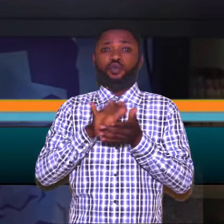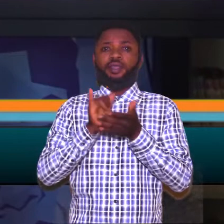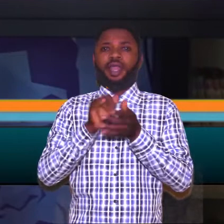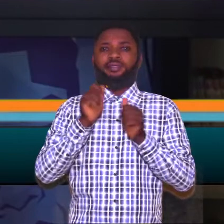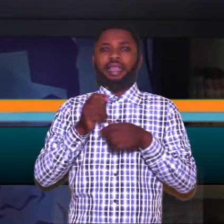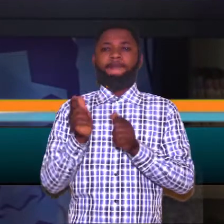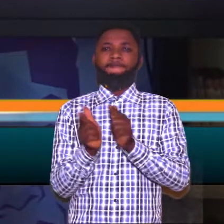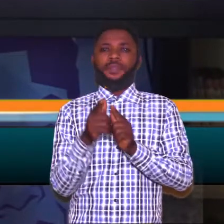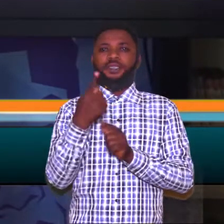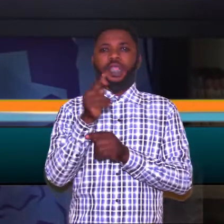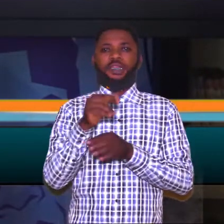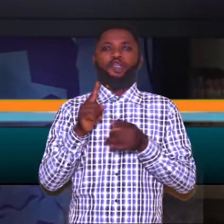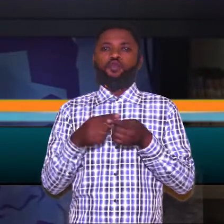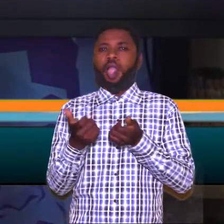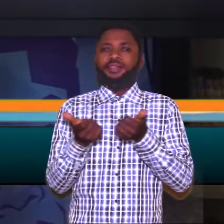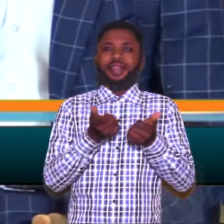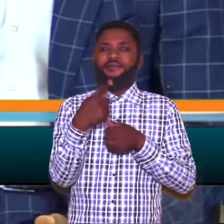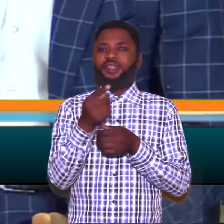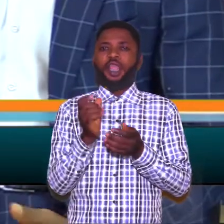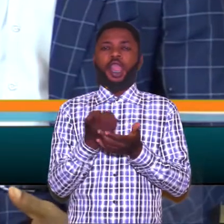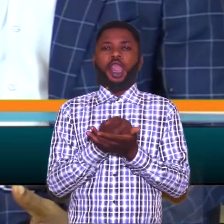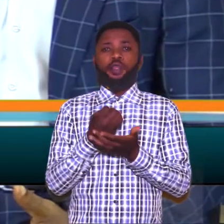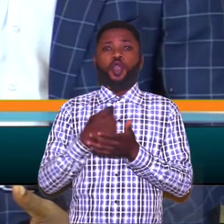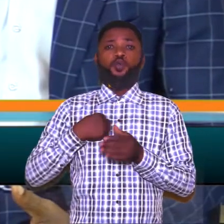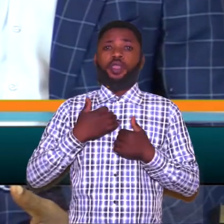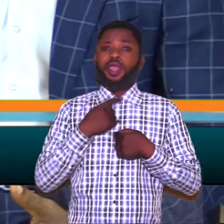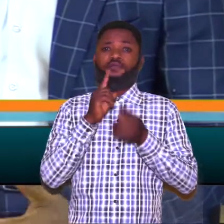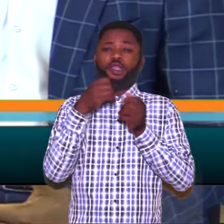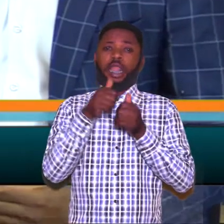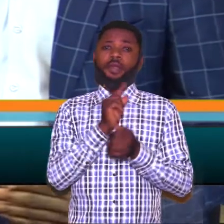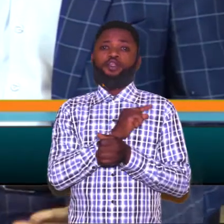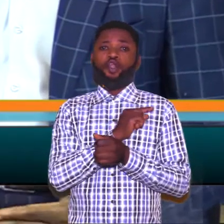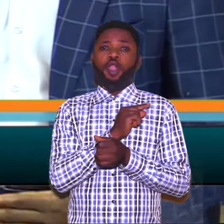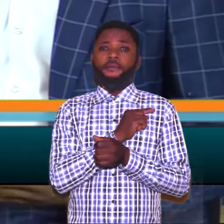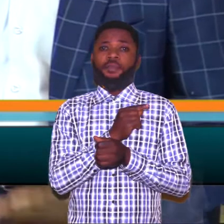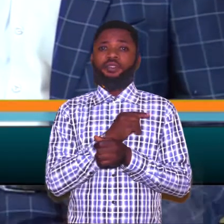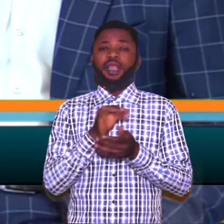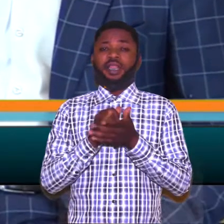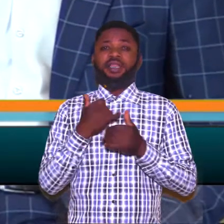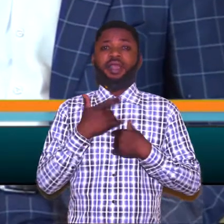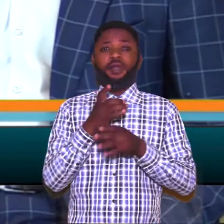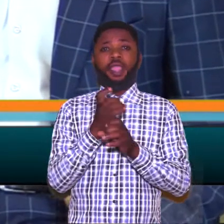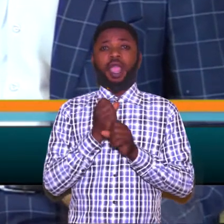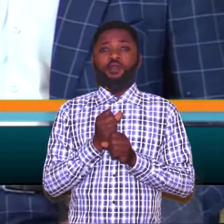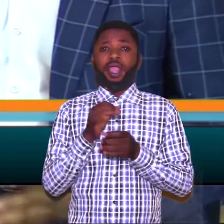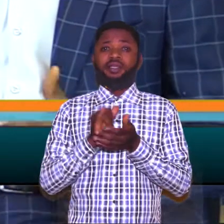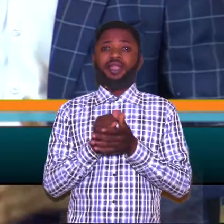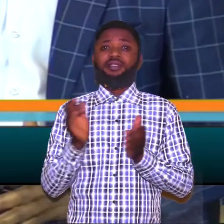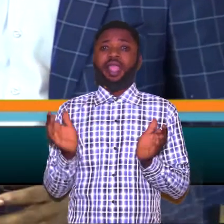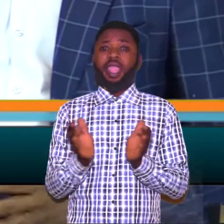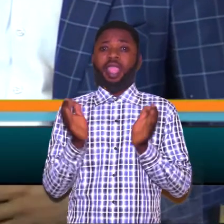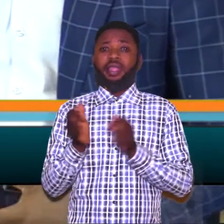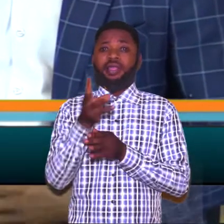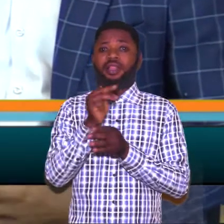can meet the need to drive the economy we have spoken about the competency skill they have acquired that